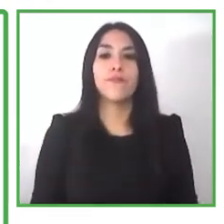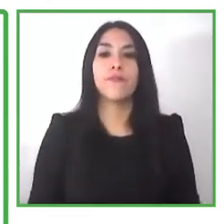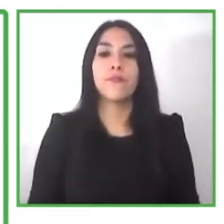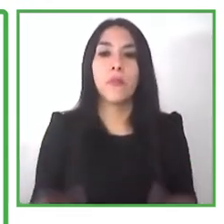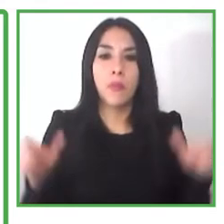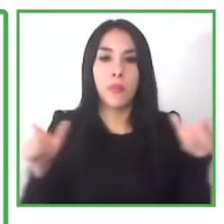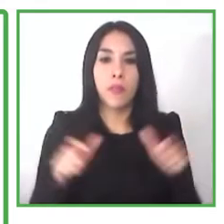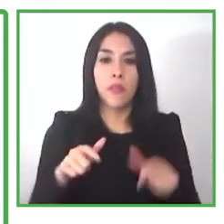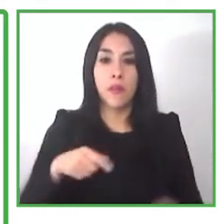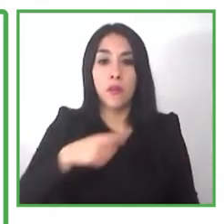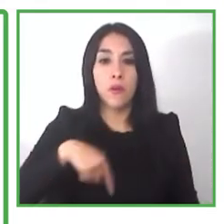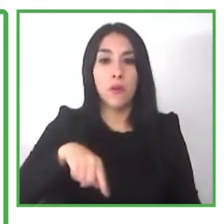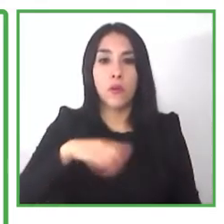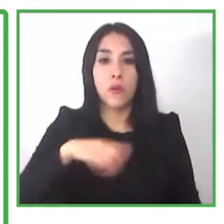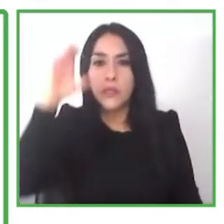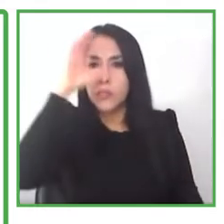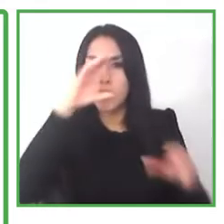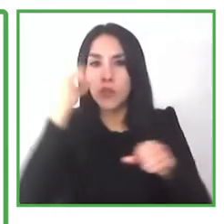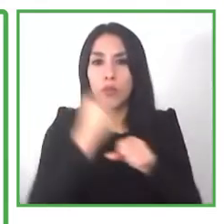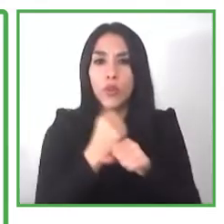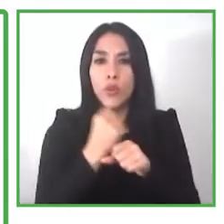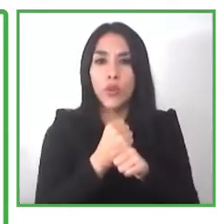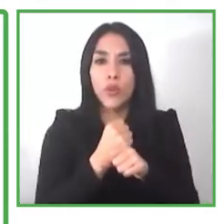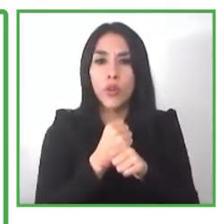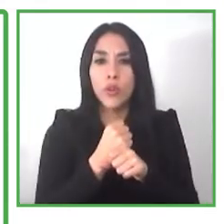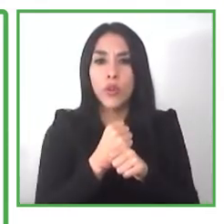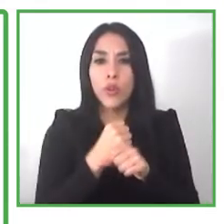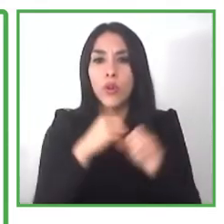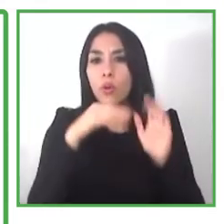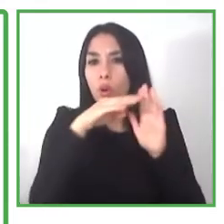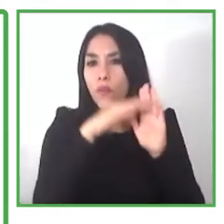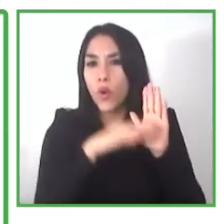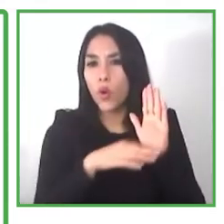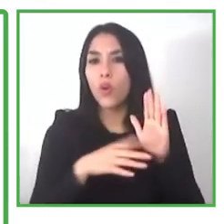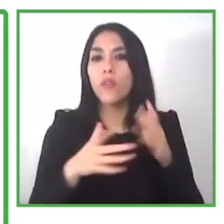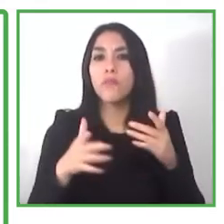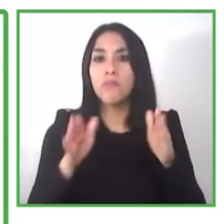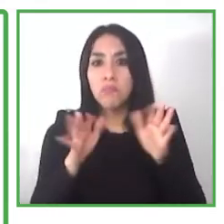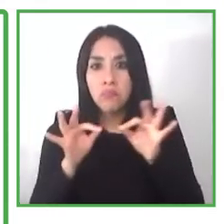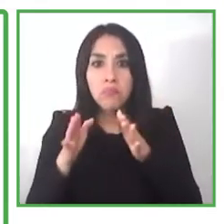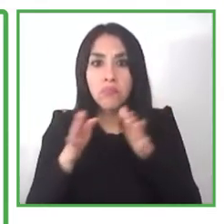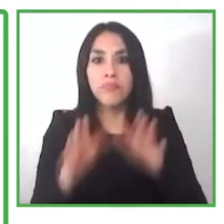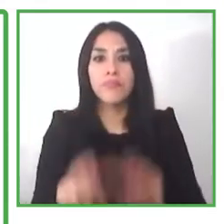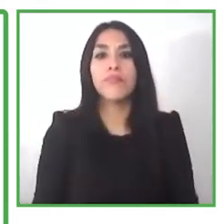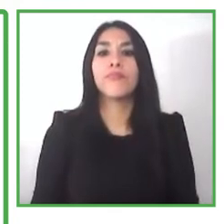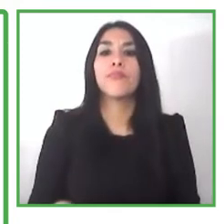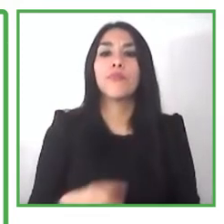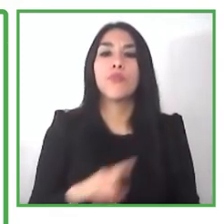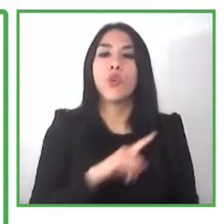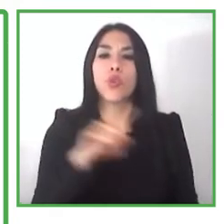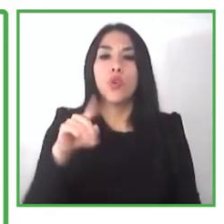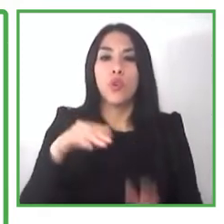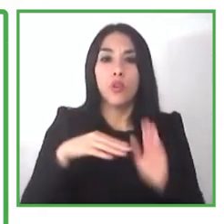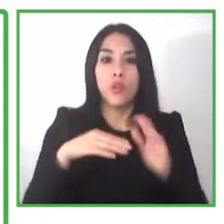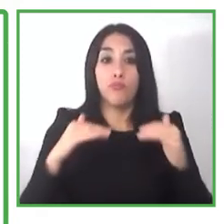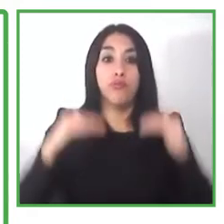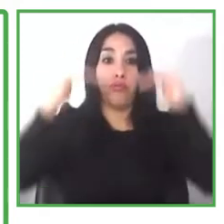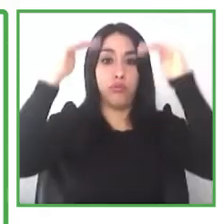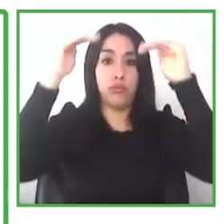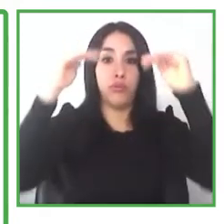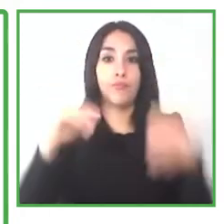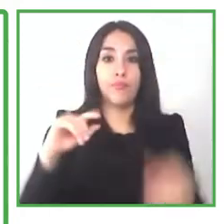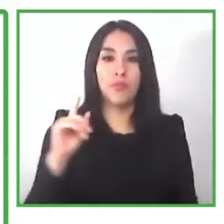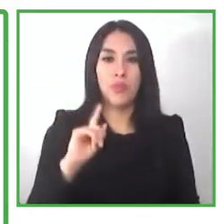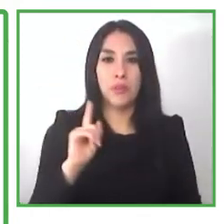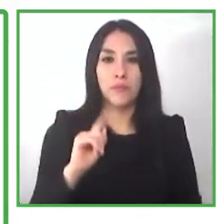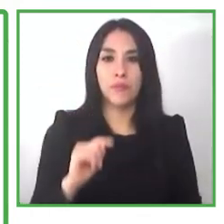typically to the point where somebody is only doing one thing we limit frontline exposure in terms of having our um our